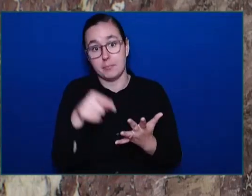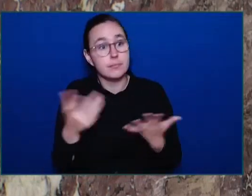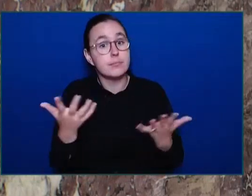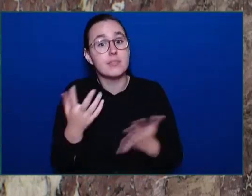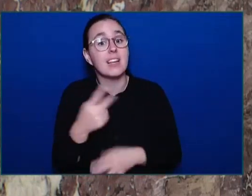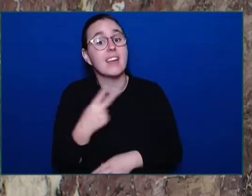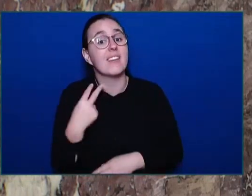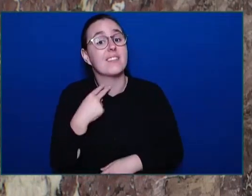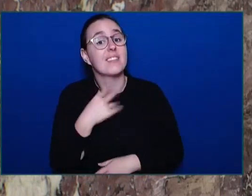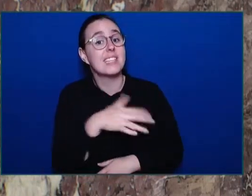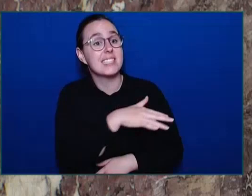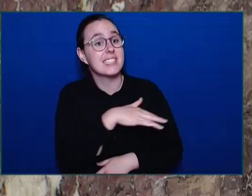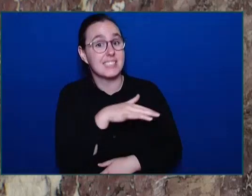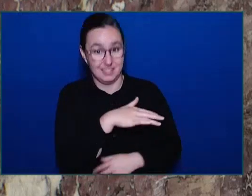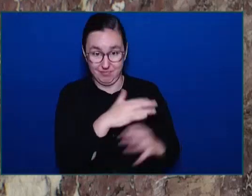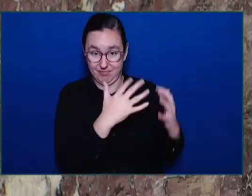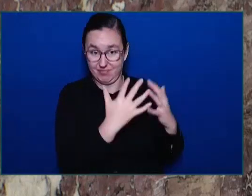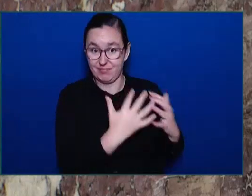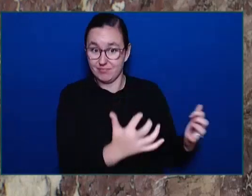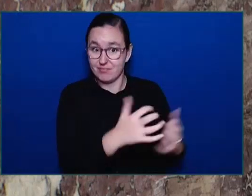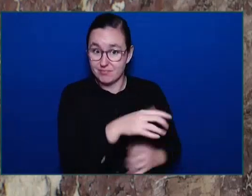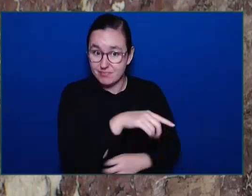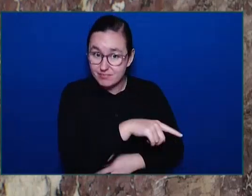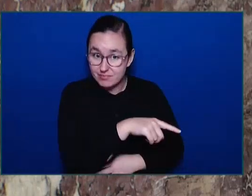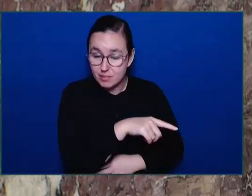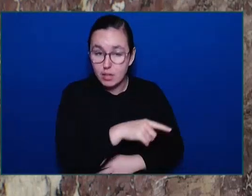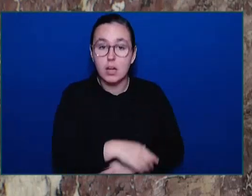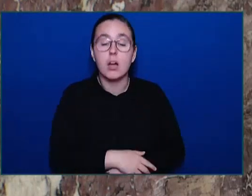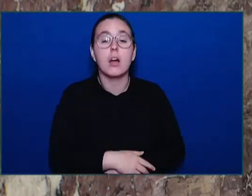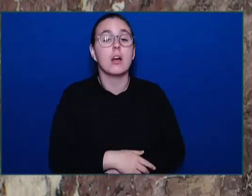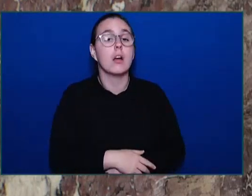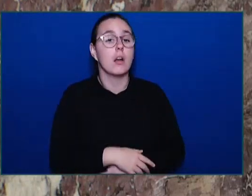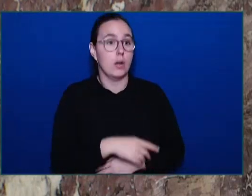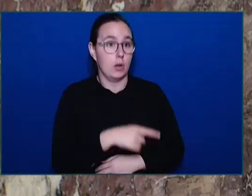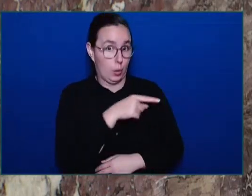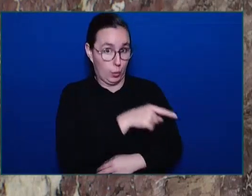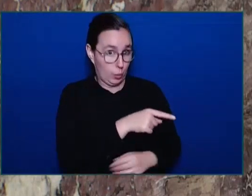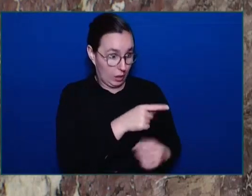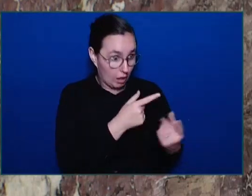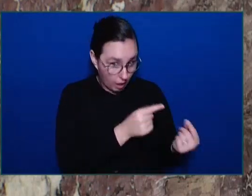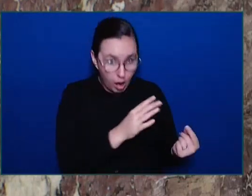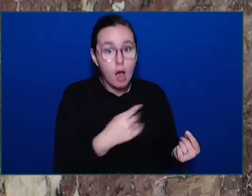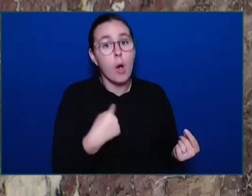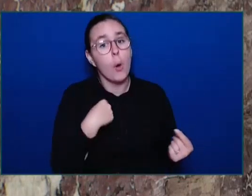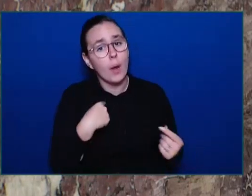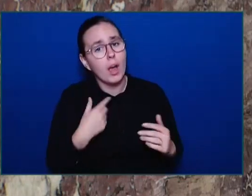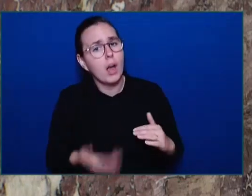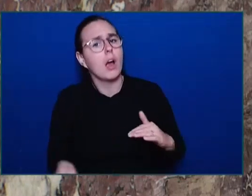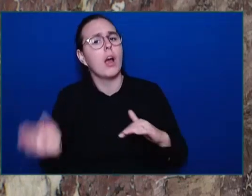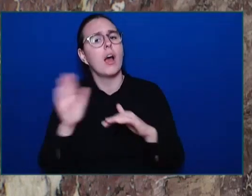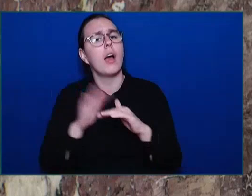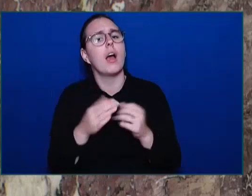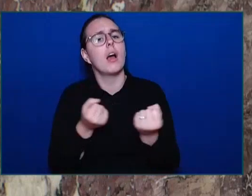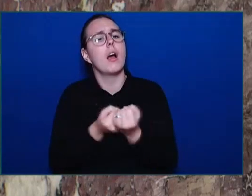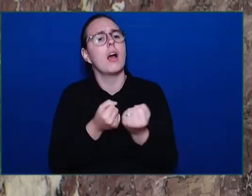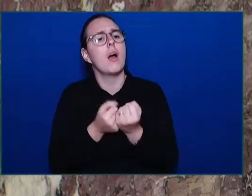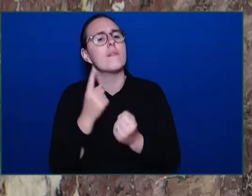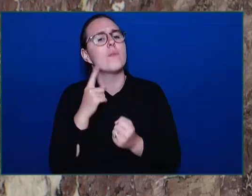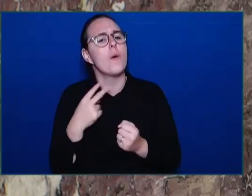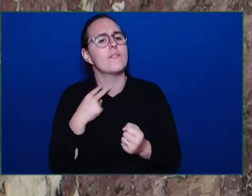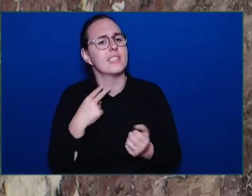first, Honourable Speaker. That's why we've increased the funding for victim services, Honourable Speaker. Unlike them, we've done it.